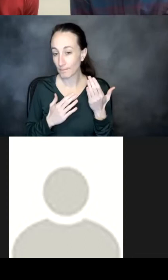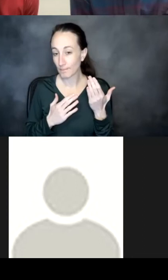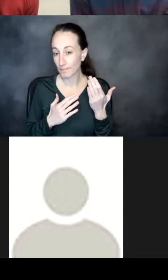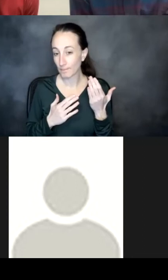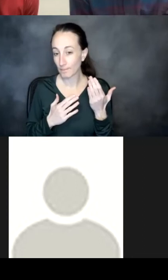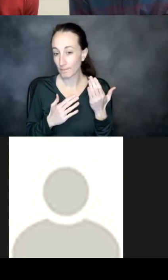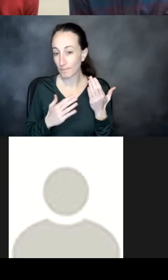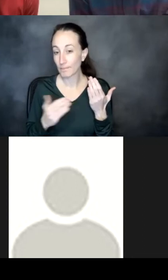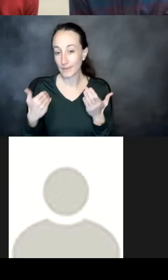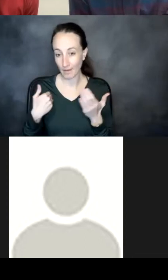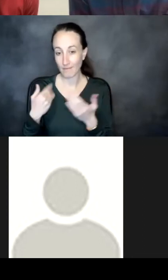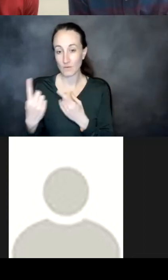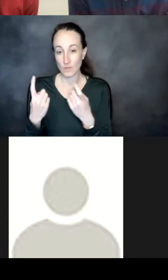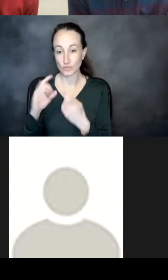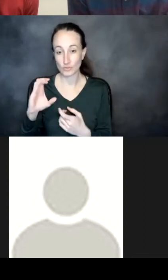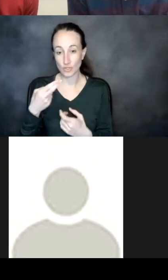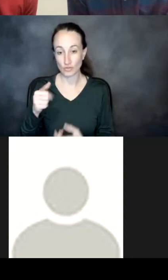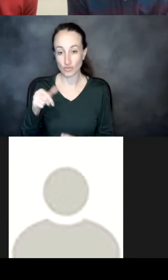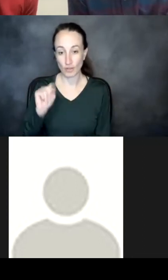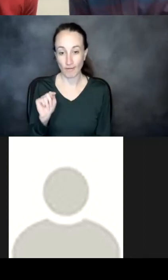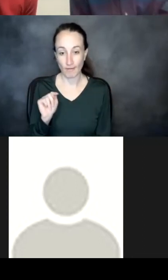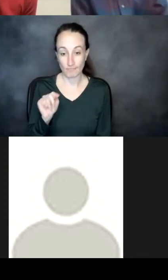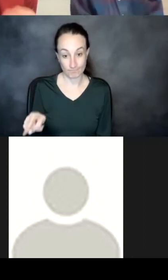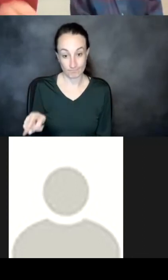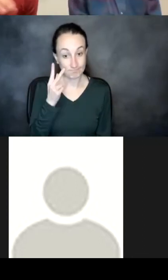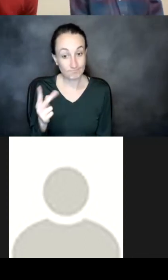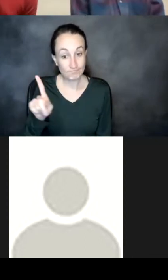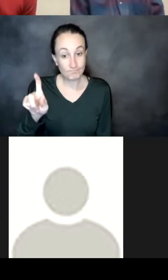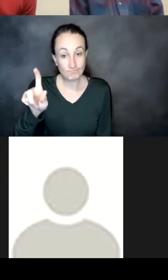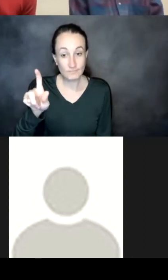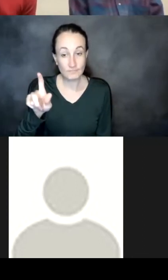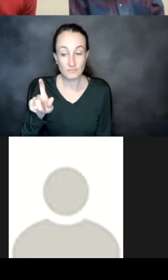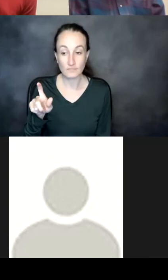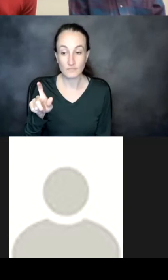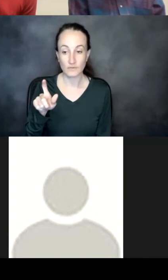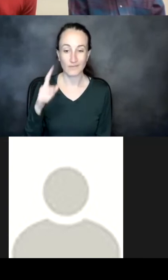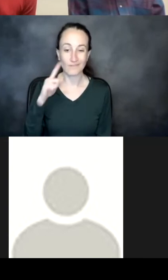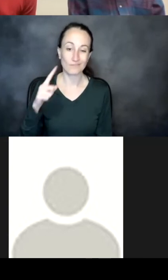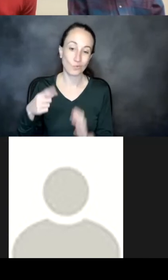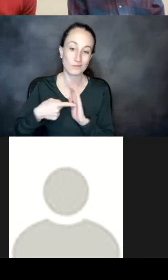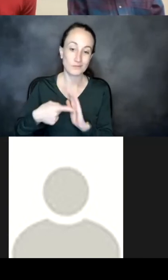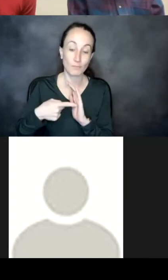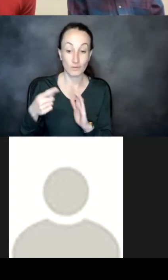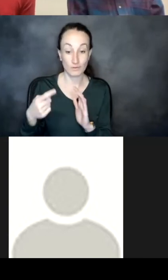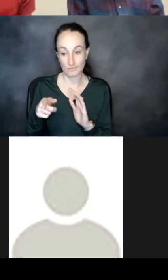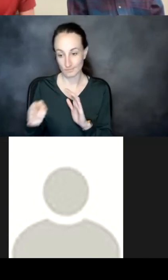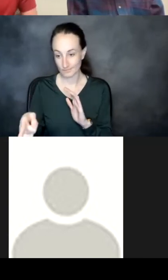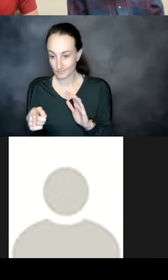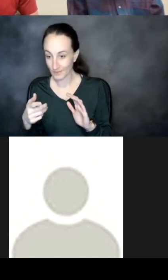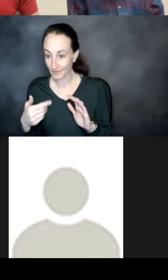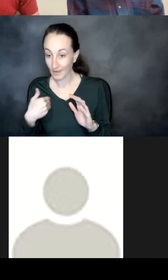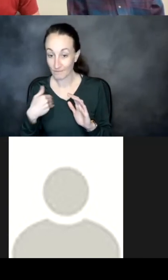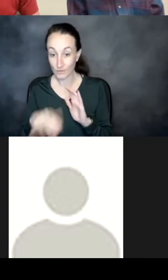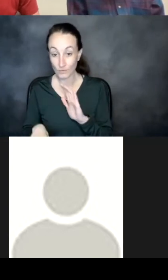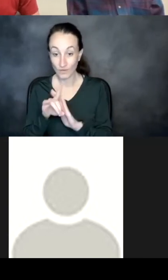there's some questions in the chat actually can you just see the chat it might be yeah um so yeah for example have you found motifs where you did not find a